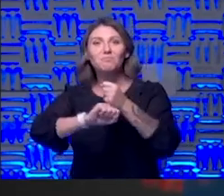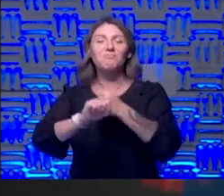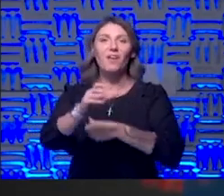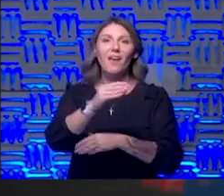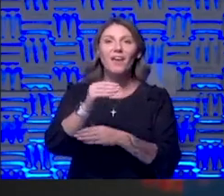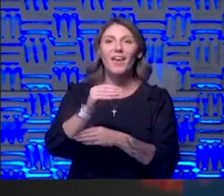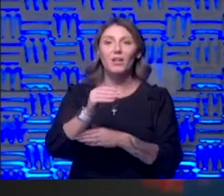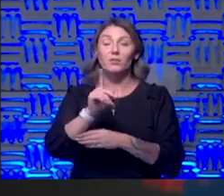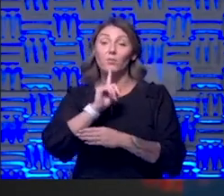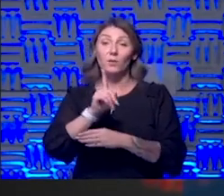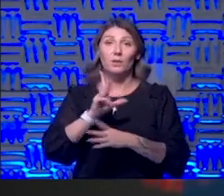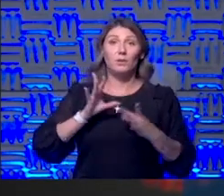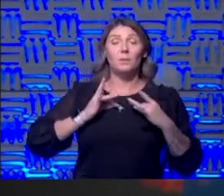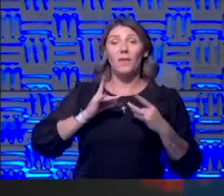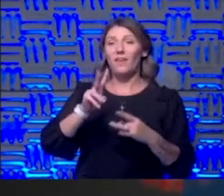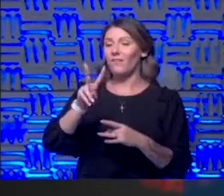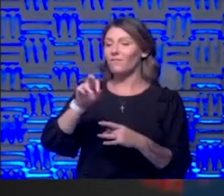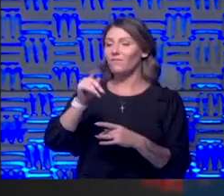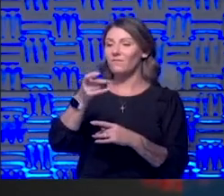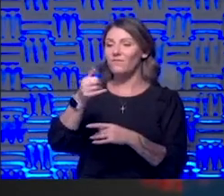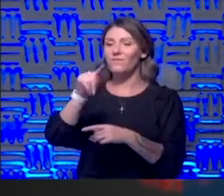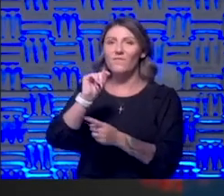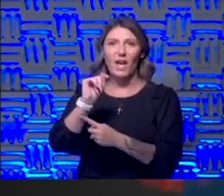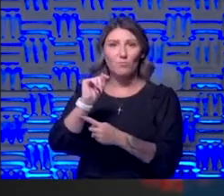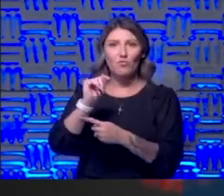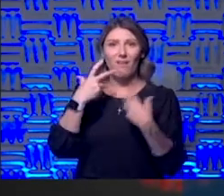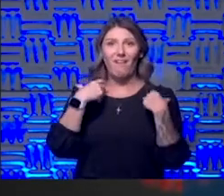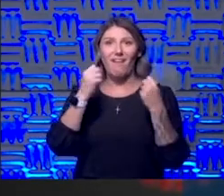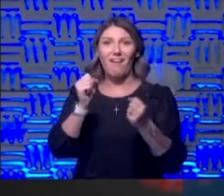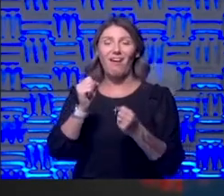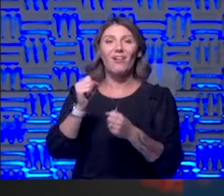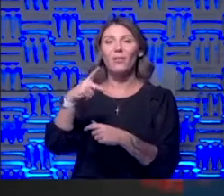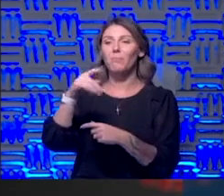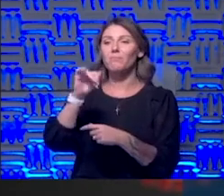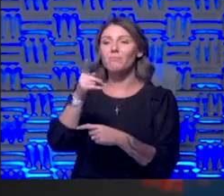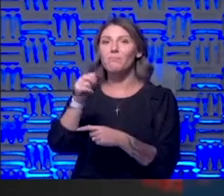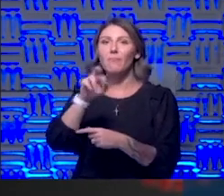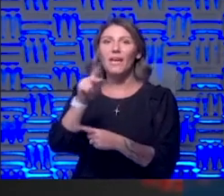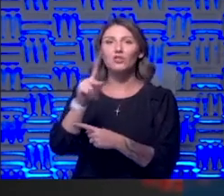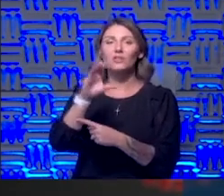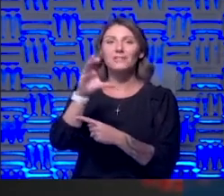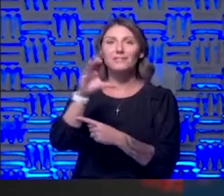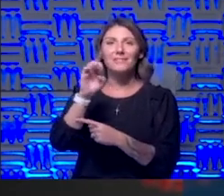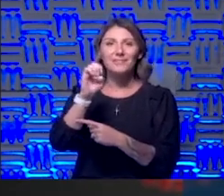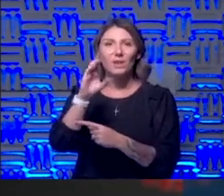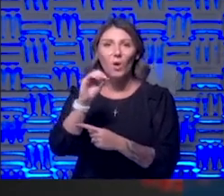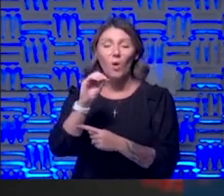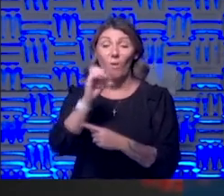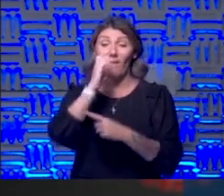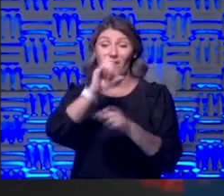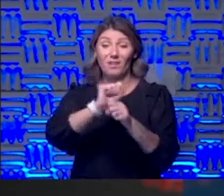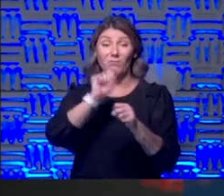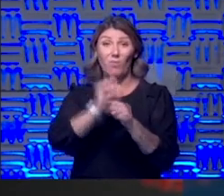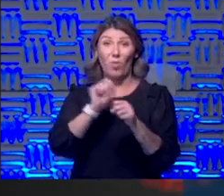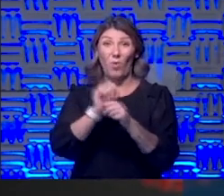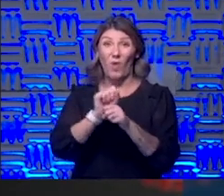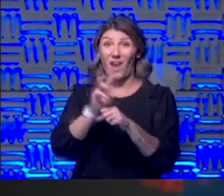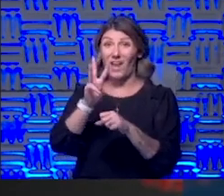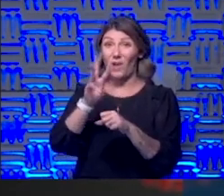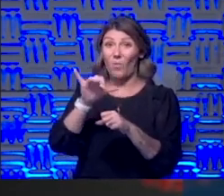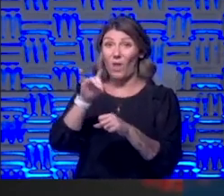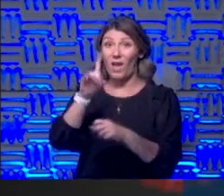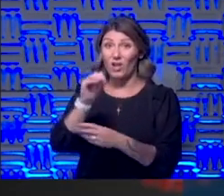the brunt of covet 19 vibrant health ceo patrick sali is going to join us he says that unemployment in wyandot is 14